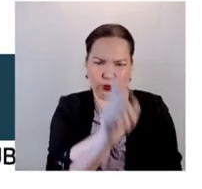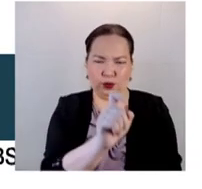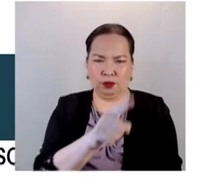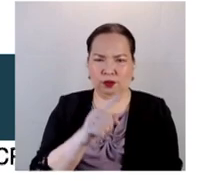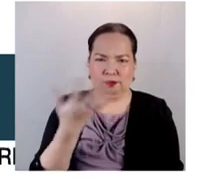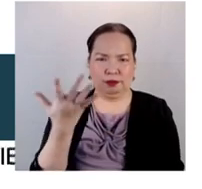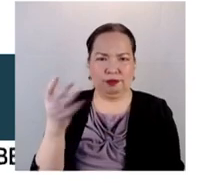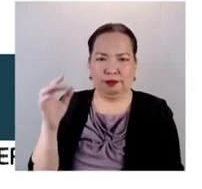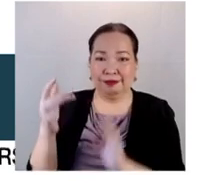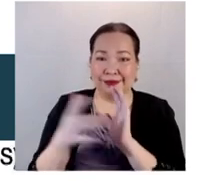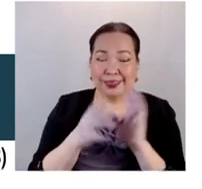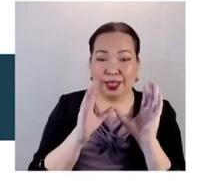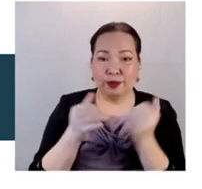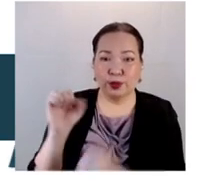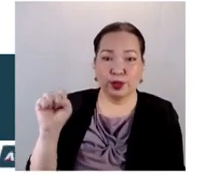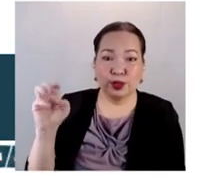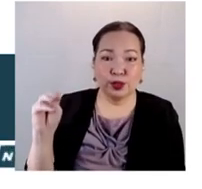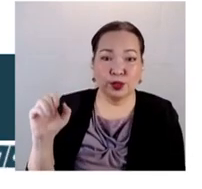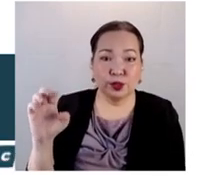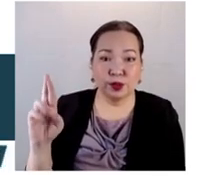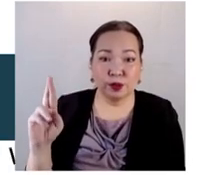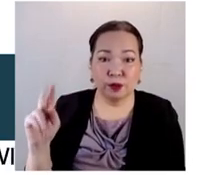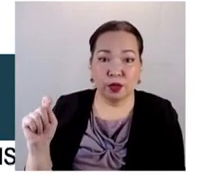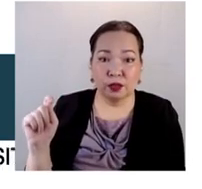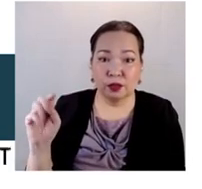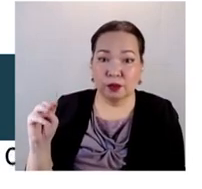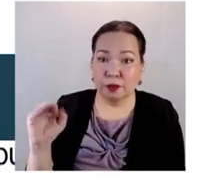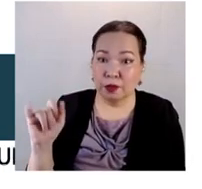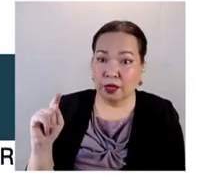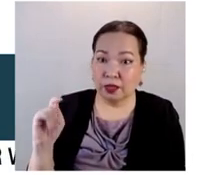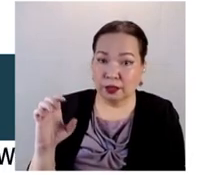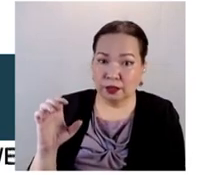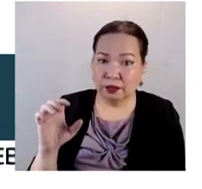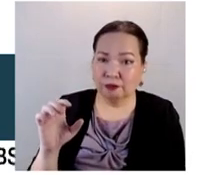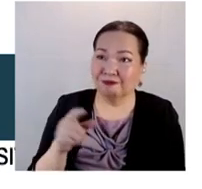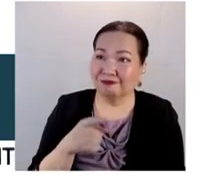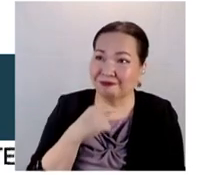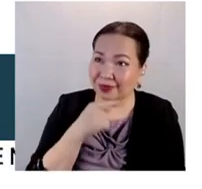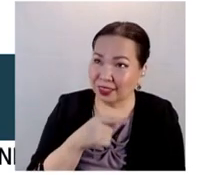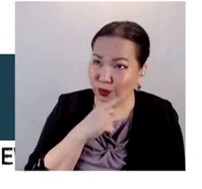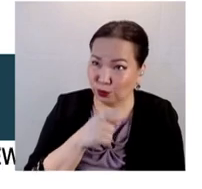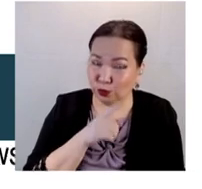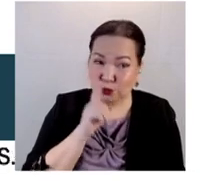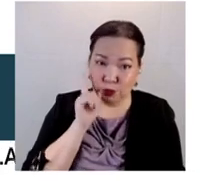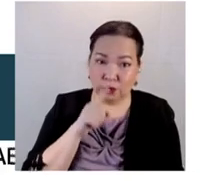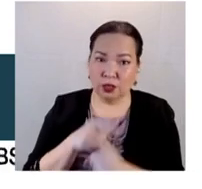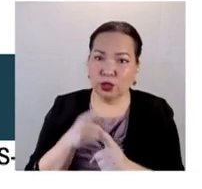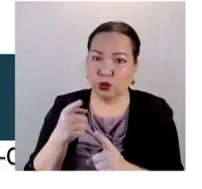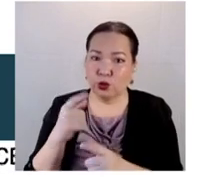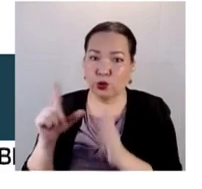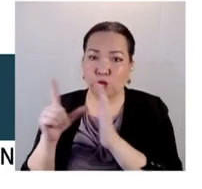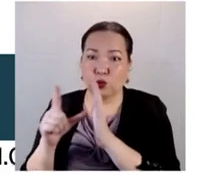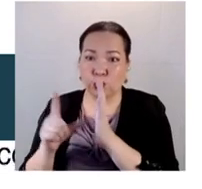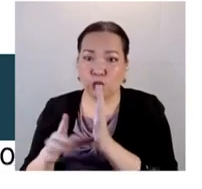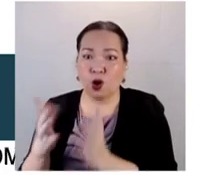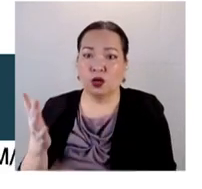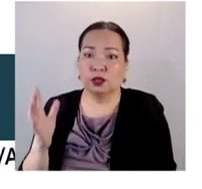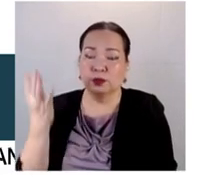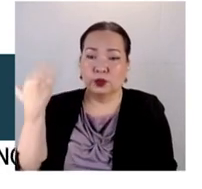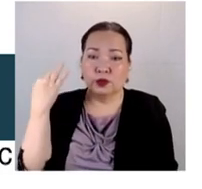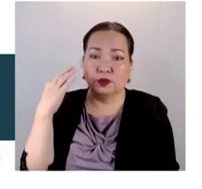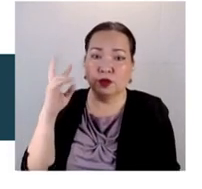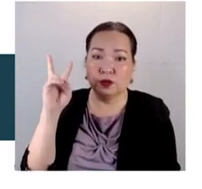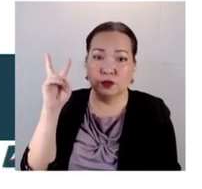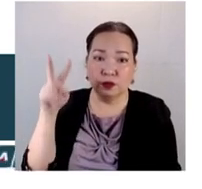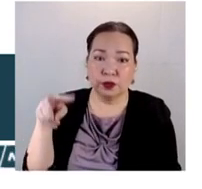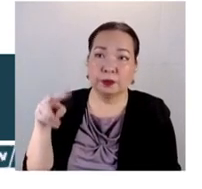transmitted COCs. You were then the lawyer of then-VP candidate, Senator Ferdinand Marcos, Jr. Now that